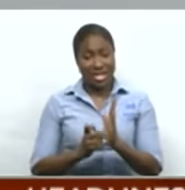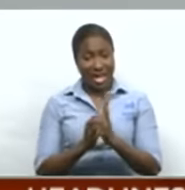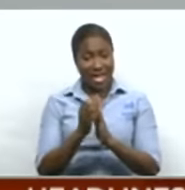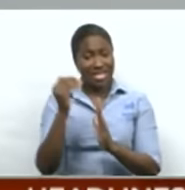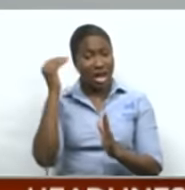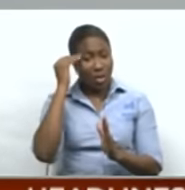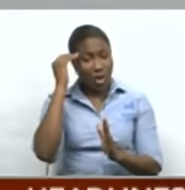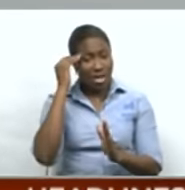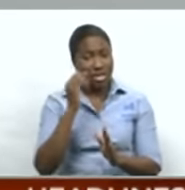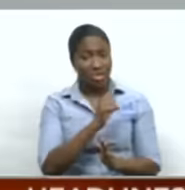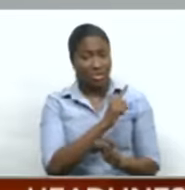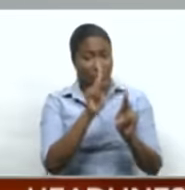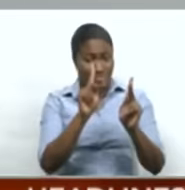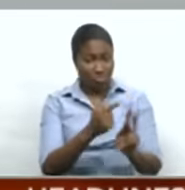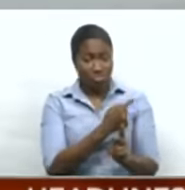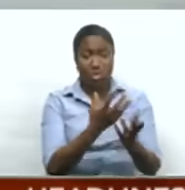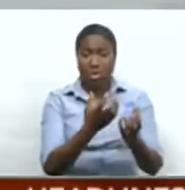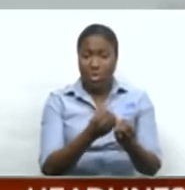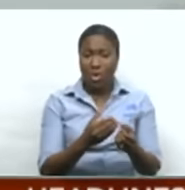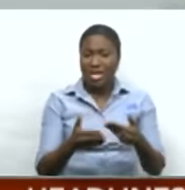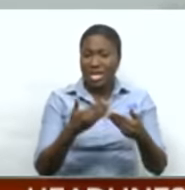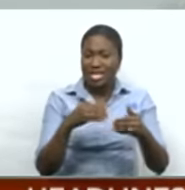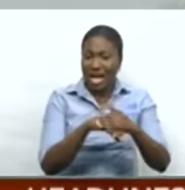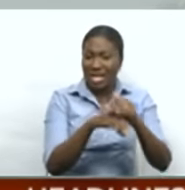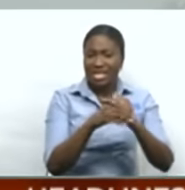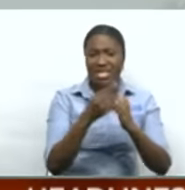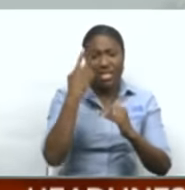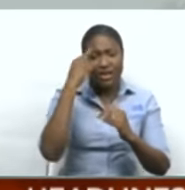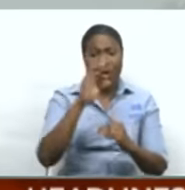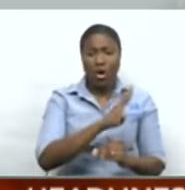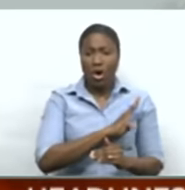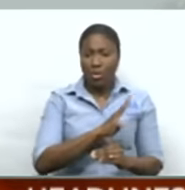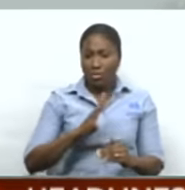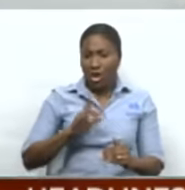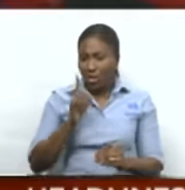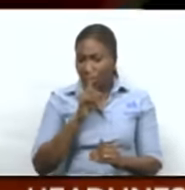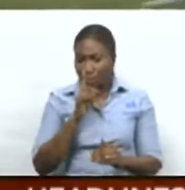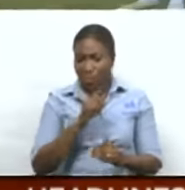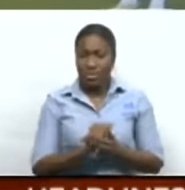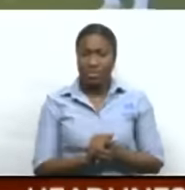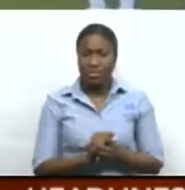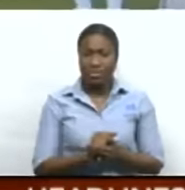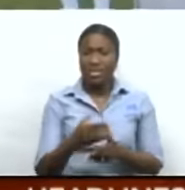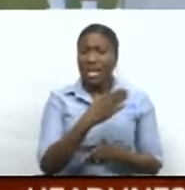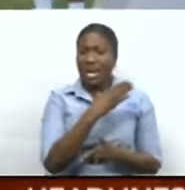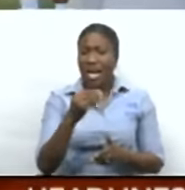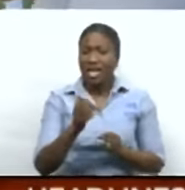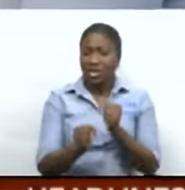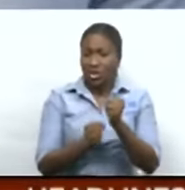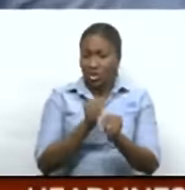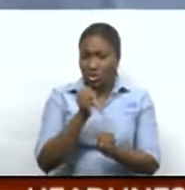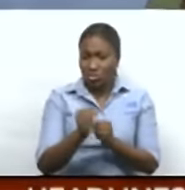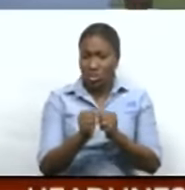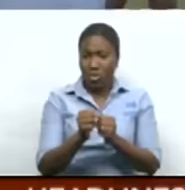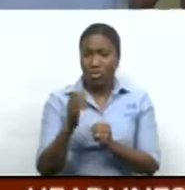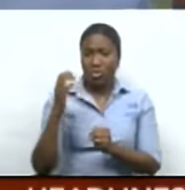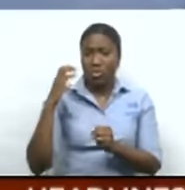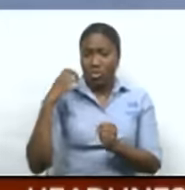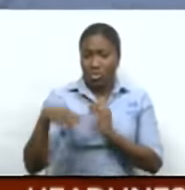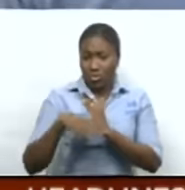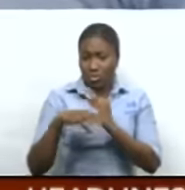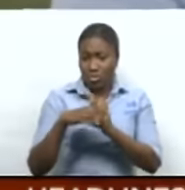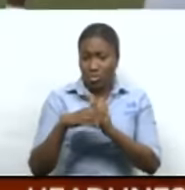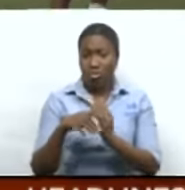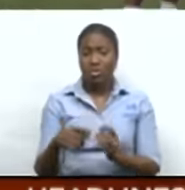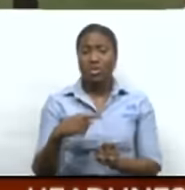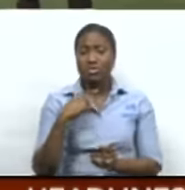Tonight, one survivor calls for easier access to breast prosthesis. Coming up in sports, Soca Warriors head coach sees Nations